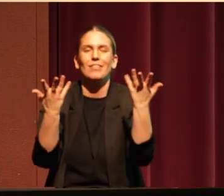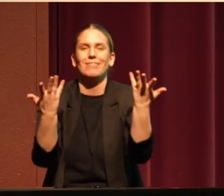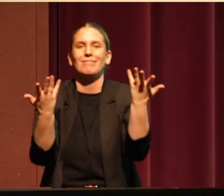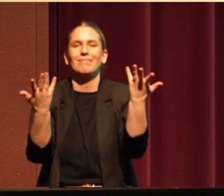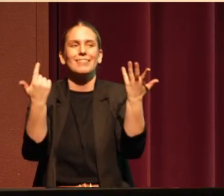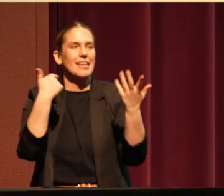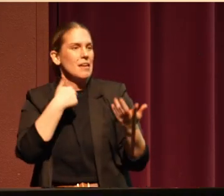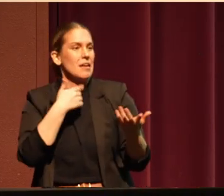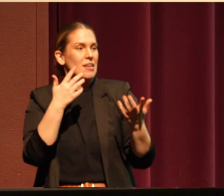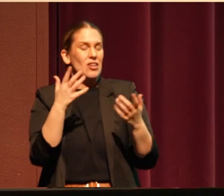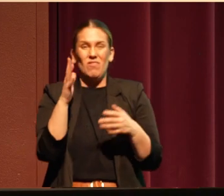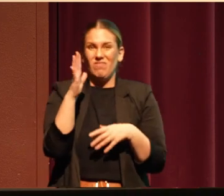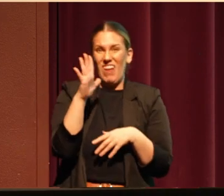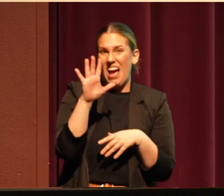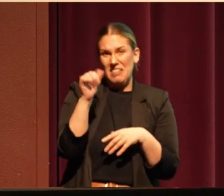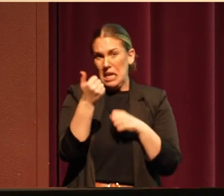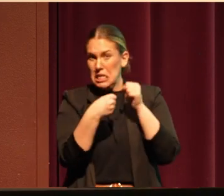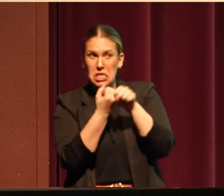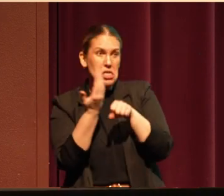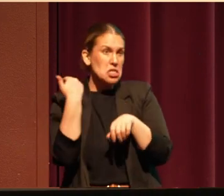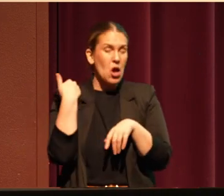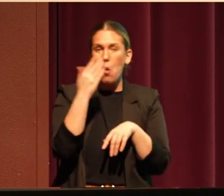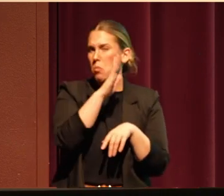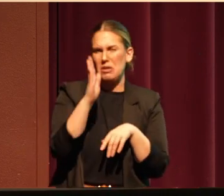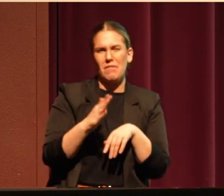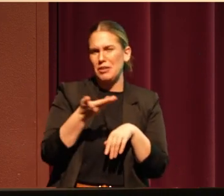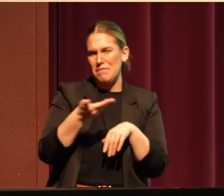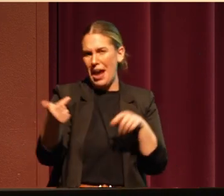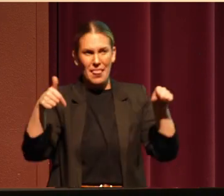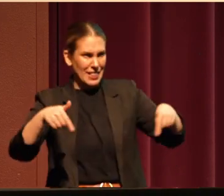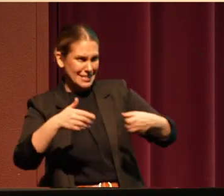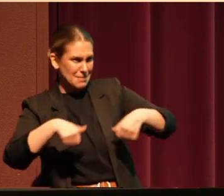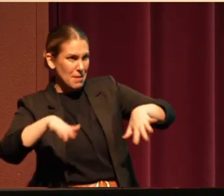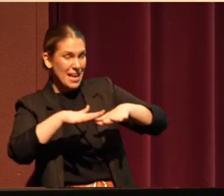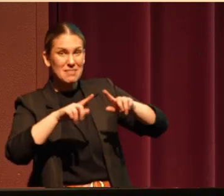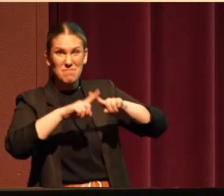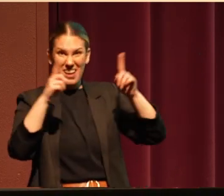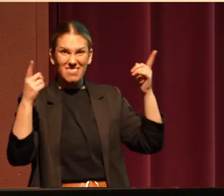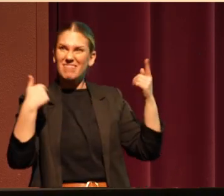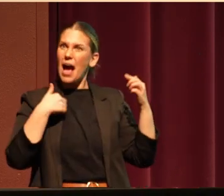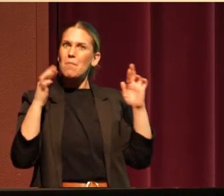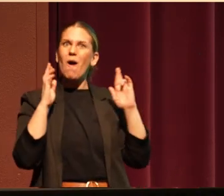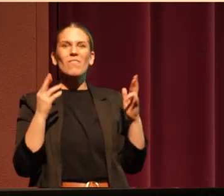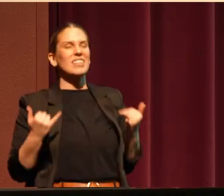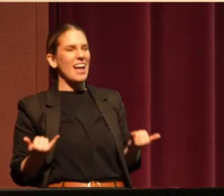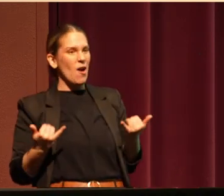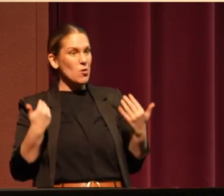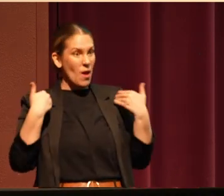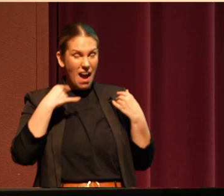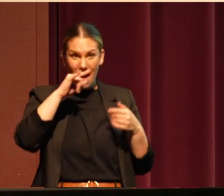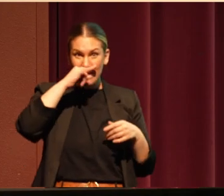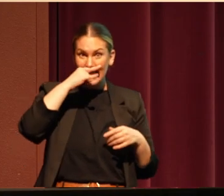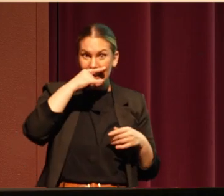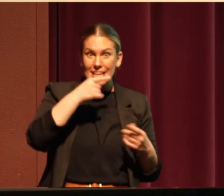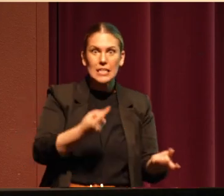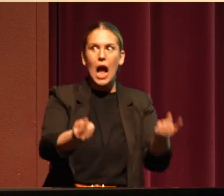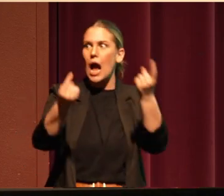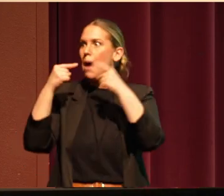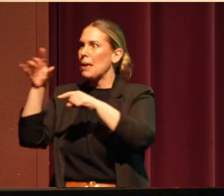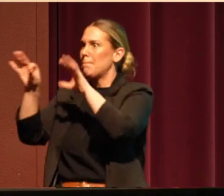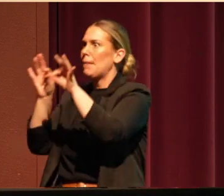been invited into this space. That makes me hopeful. To take my kids out and have them off their iPads and picking